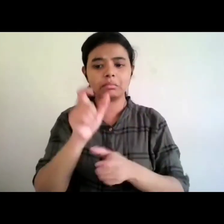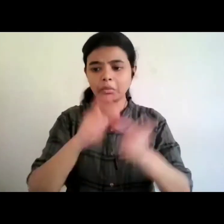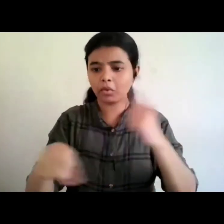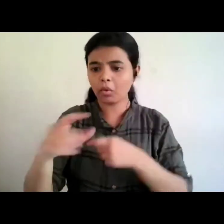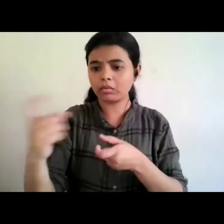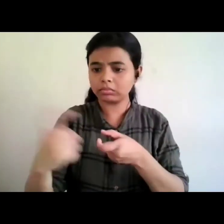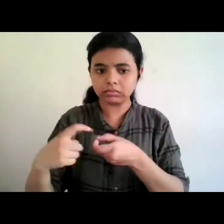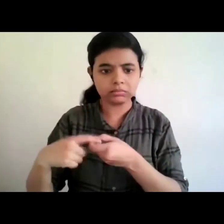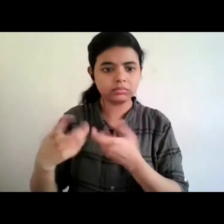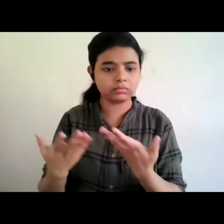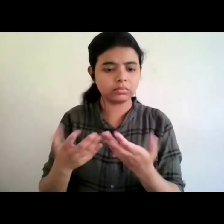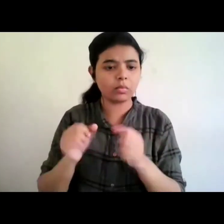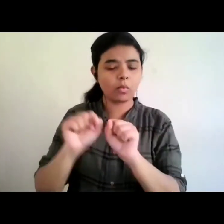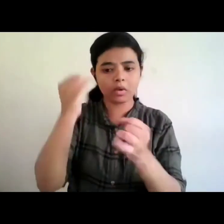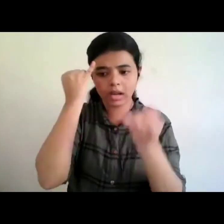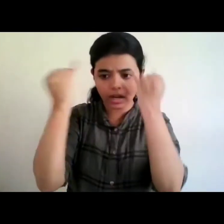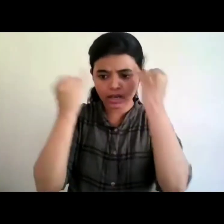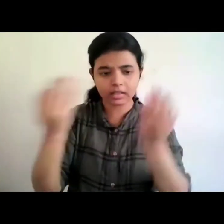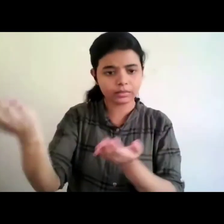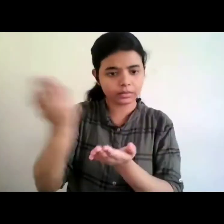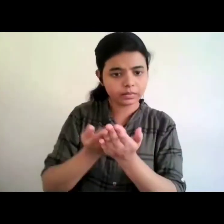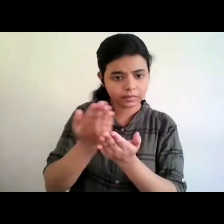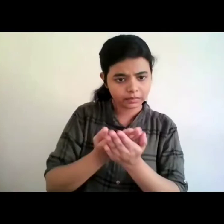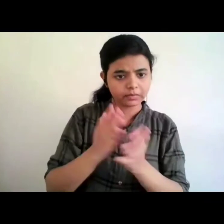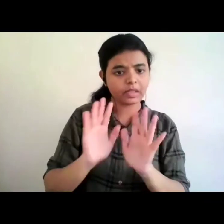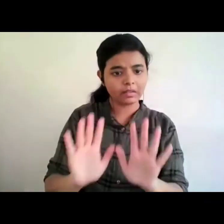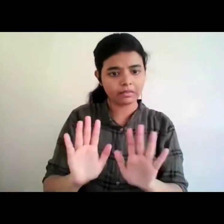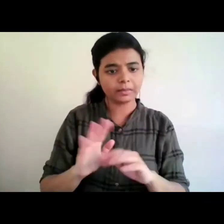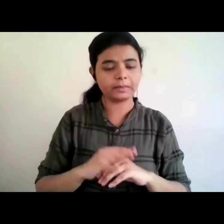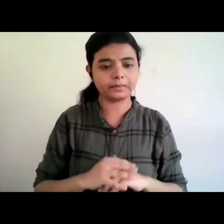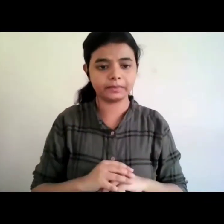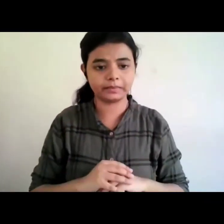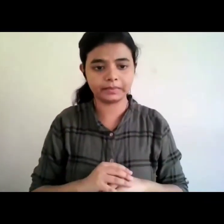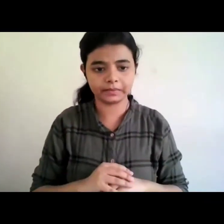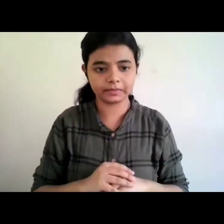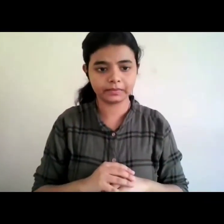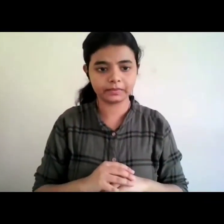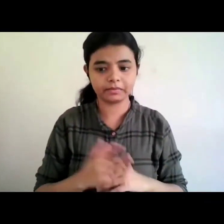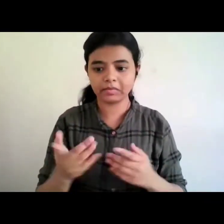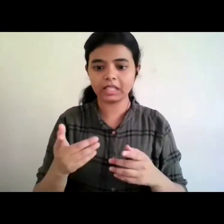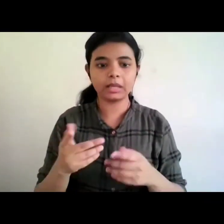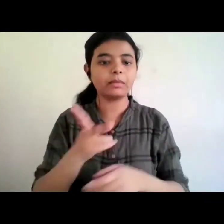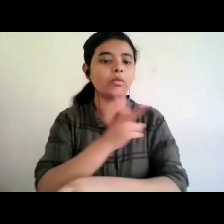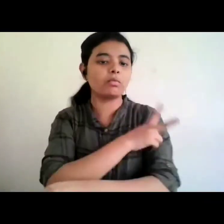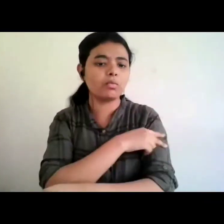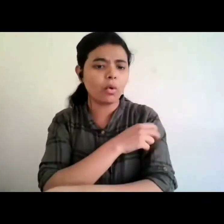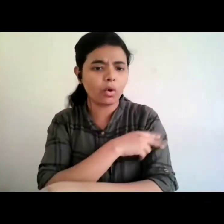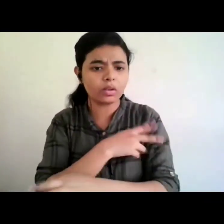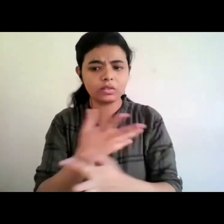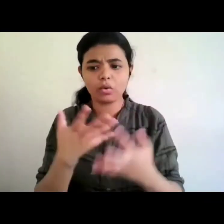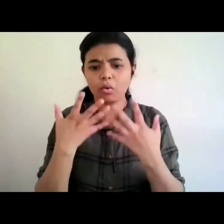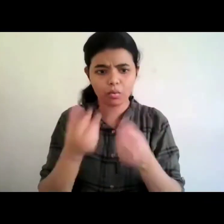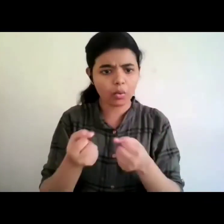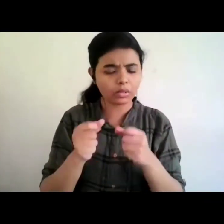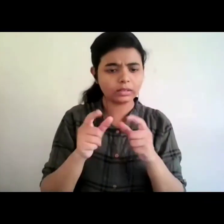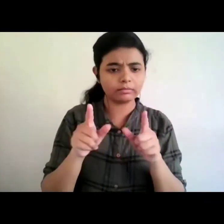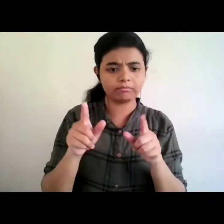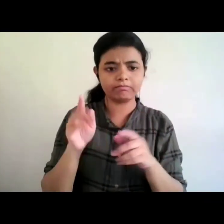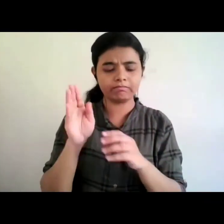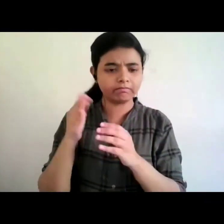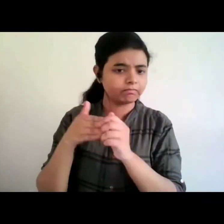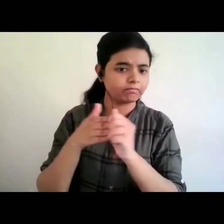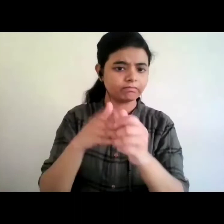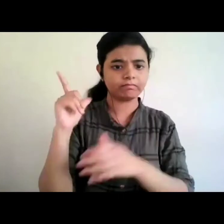as as uh you know volunteer or a reader proofreaders to